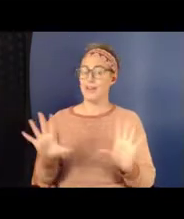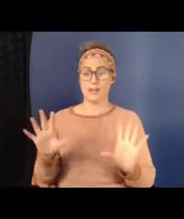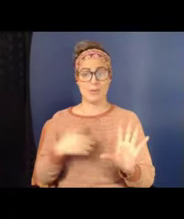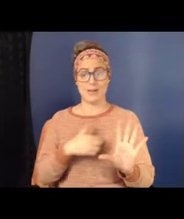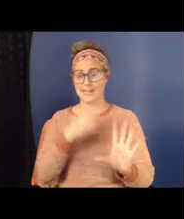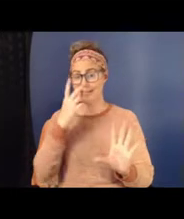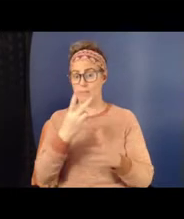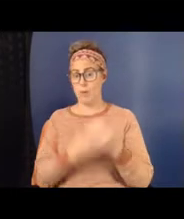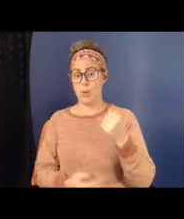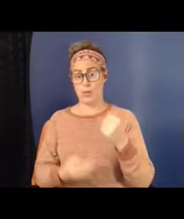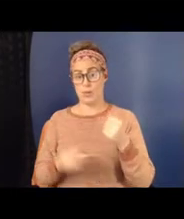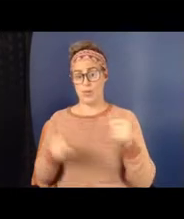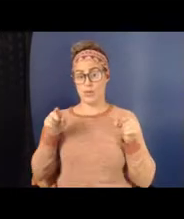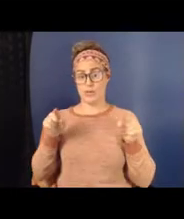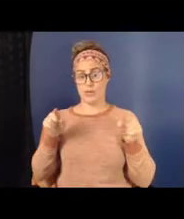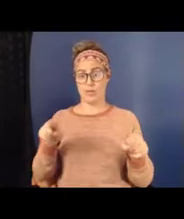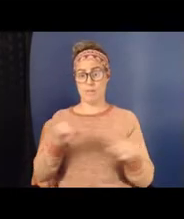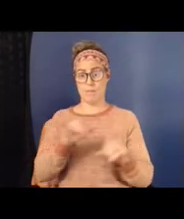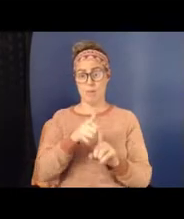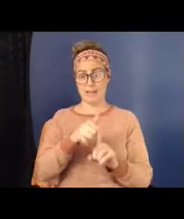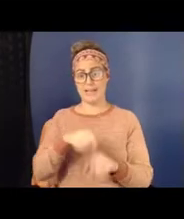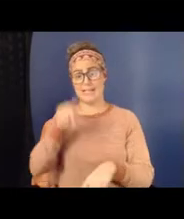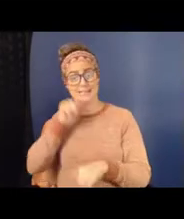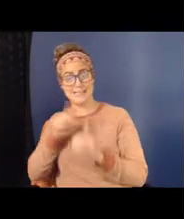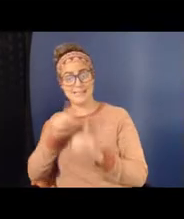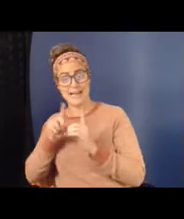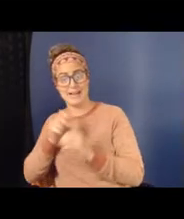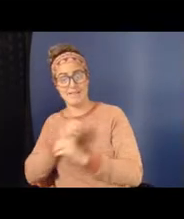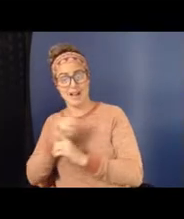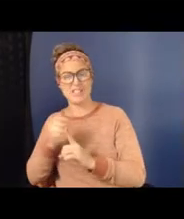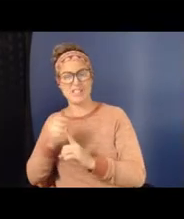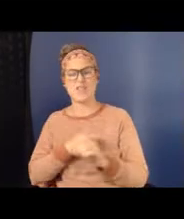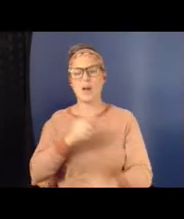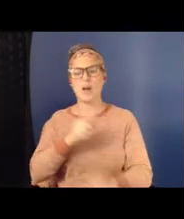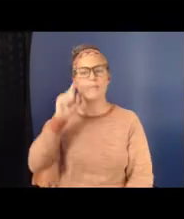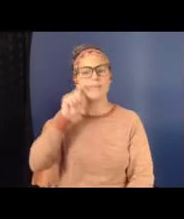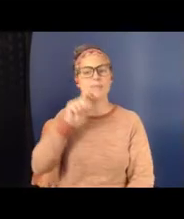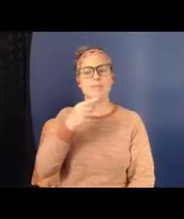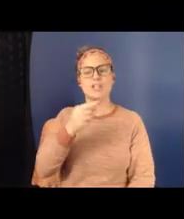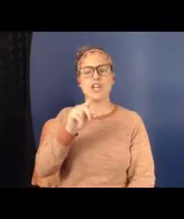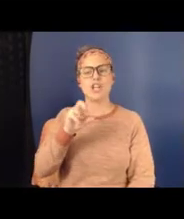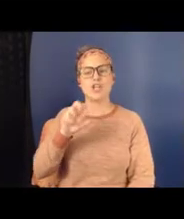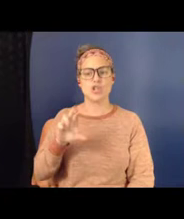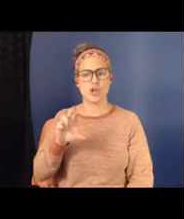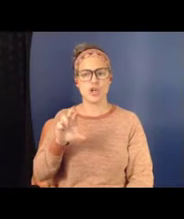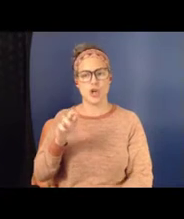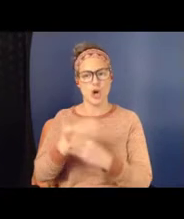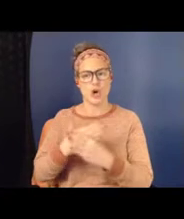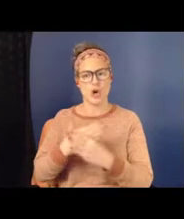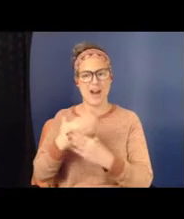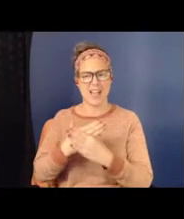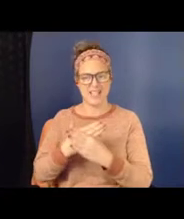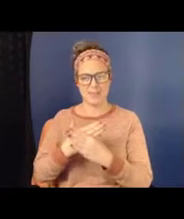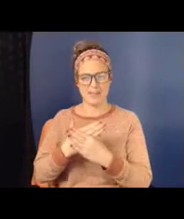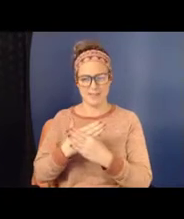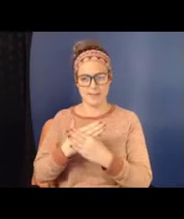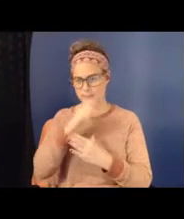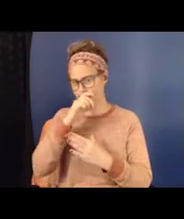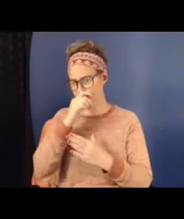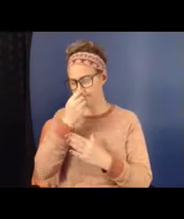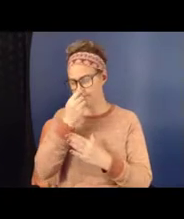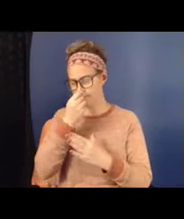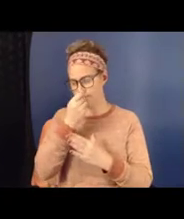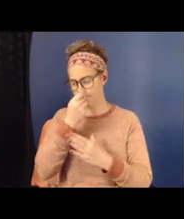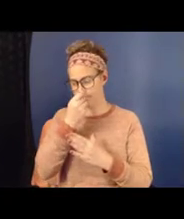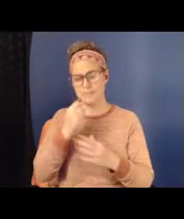sexual violence and teen dating violence from a gendered harassment lens. And I'm going to talk to you about those, those characteristics where